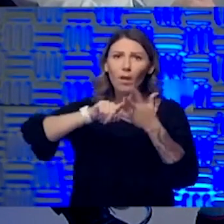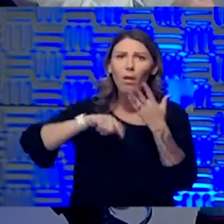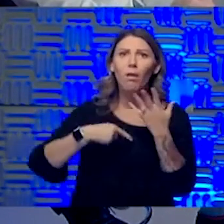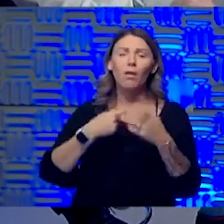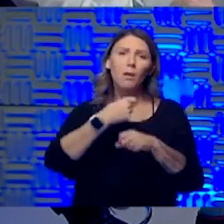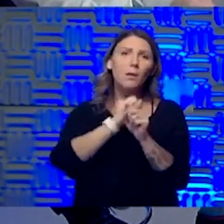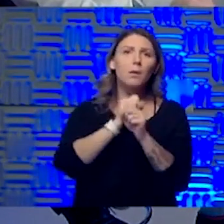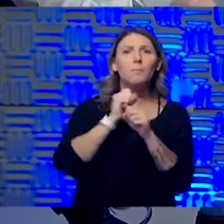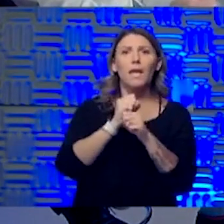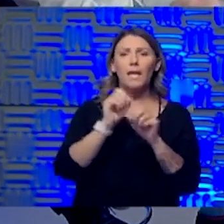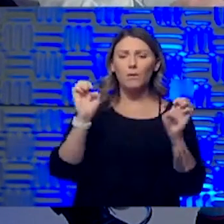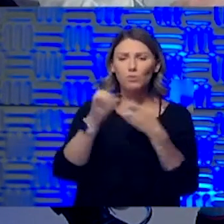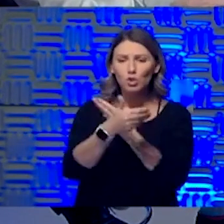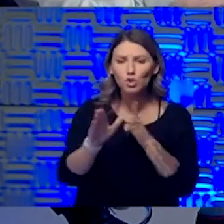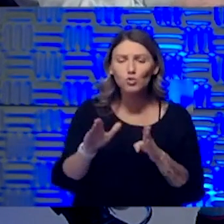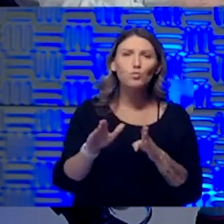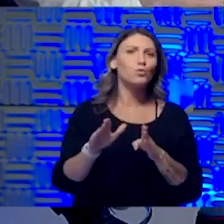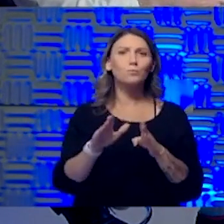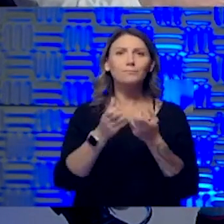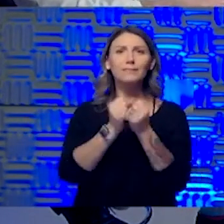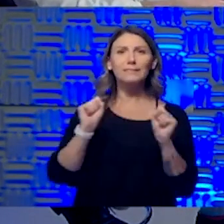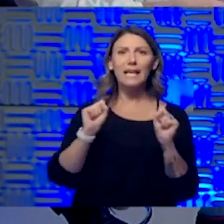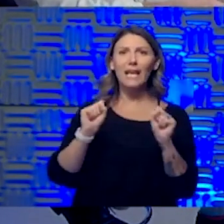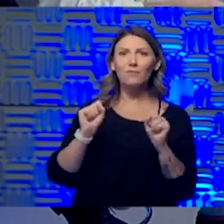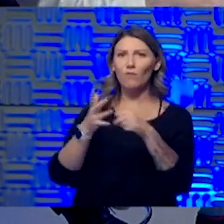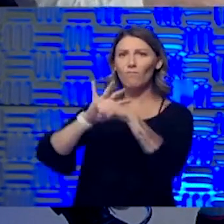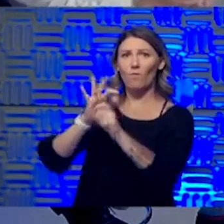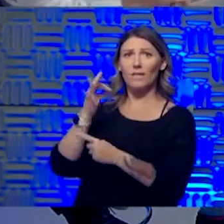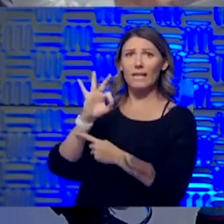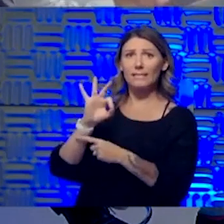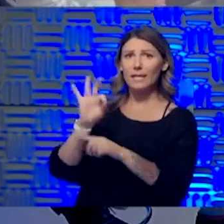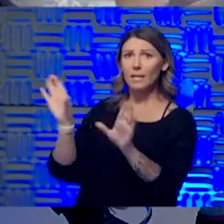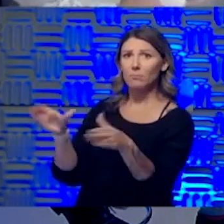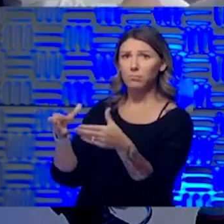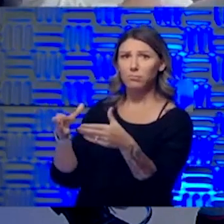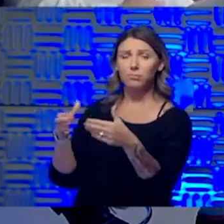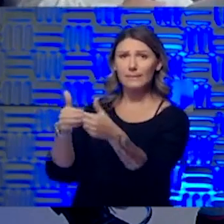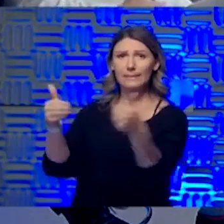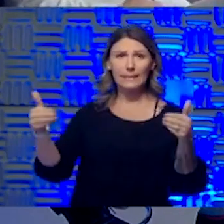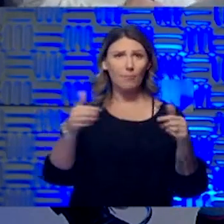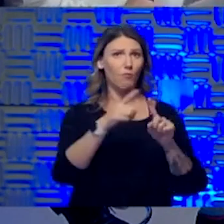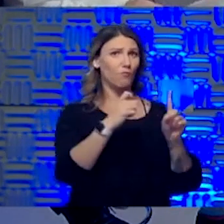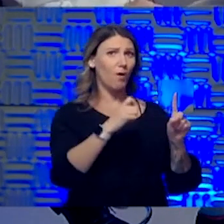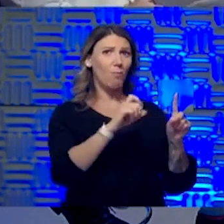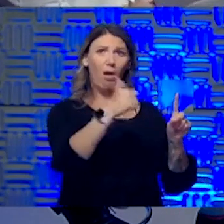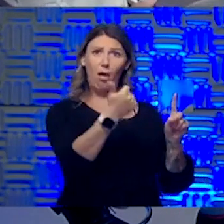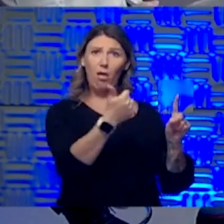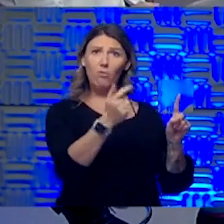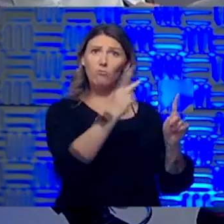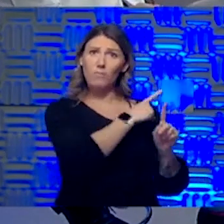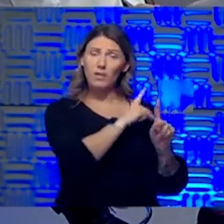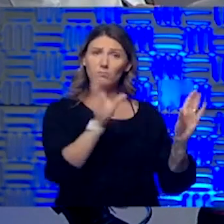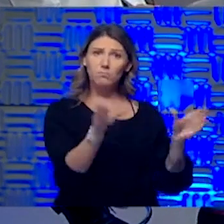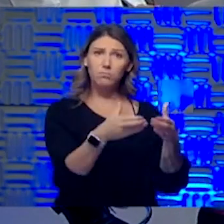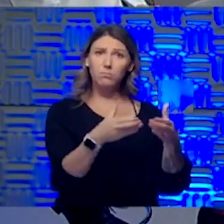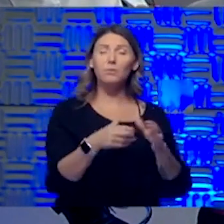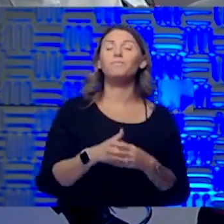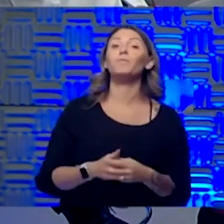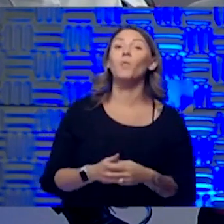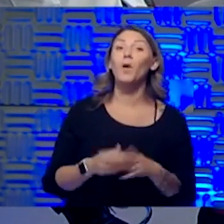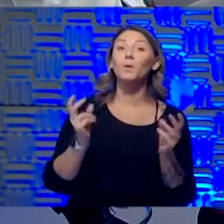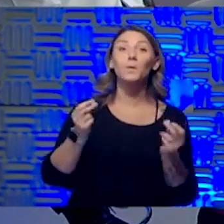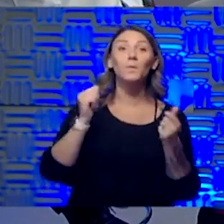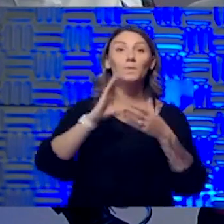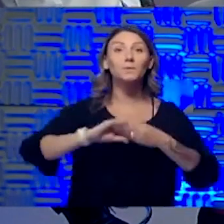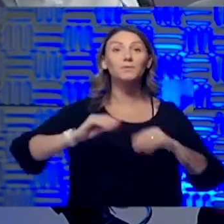area, non COVID area. Talk to us about the things you guys are doing down there. And I know there's some information you wanted to show us about. Sure. Sure. I, you know, a quick story